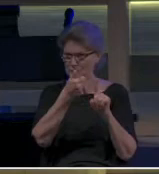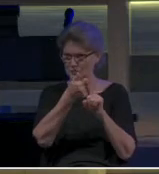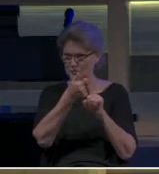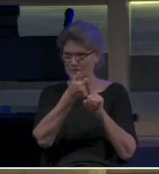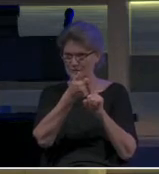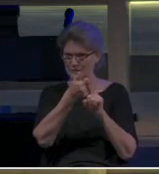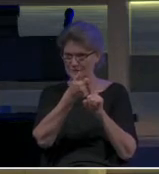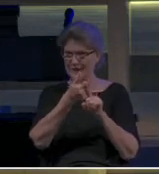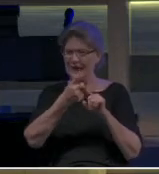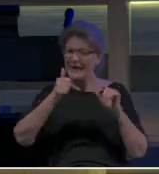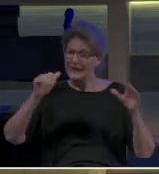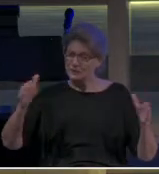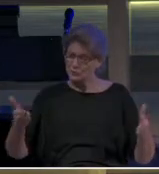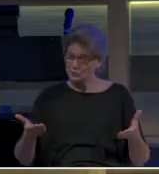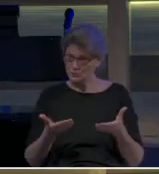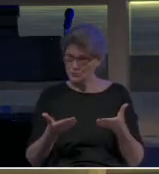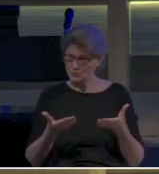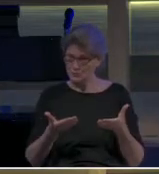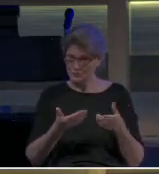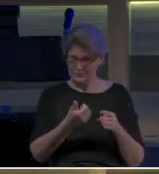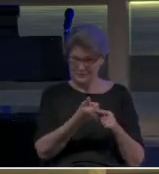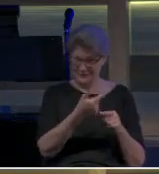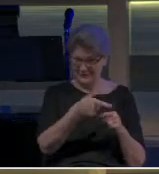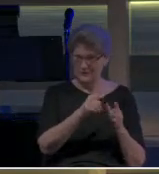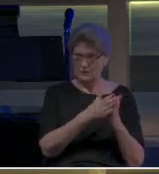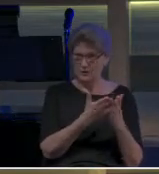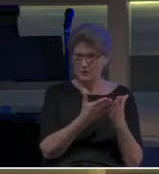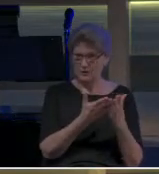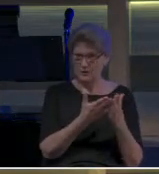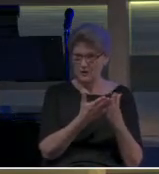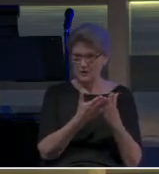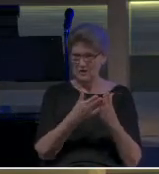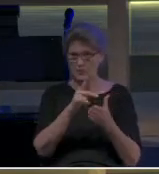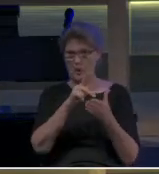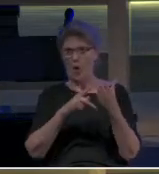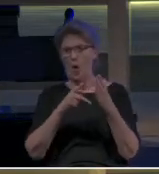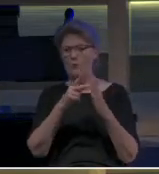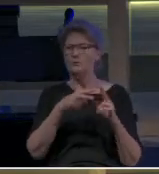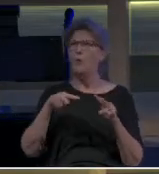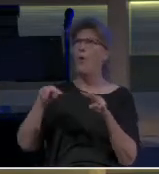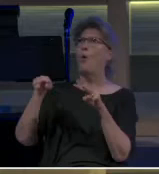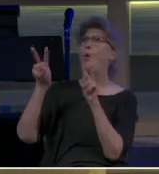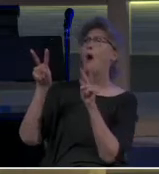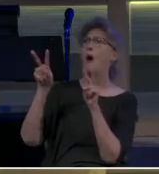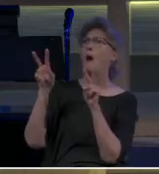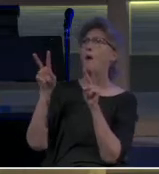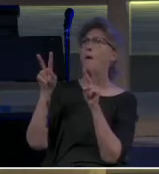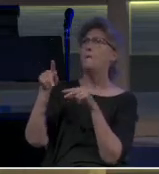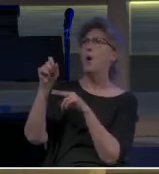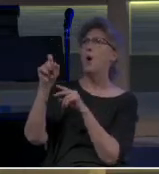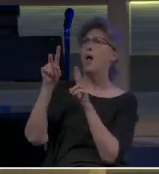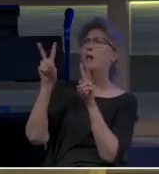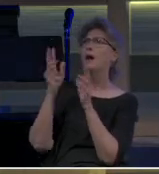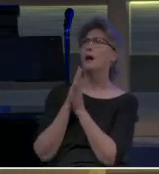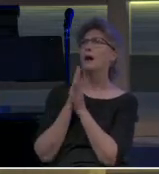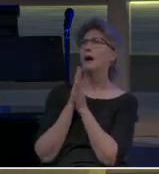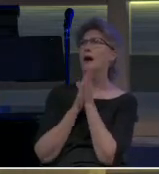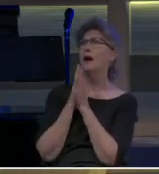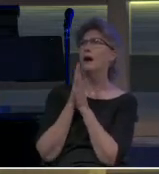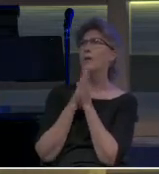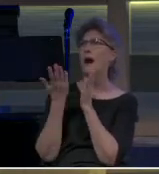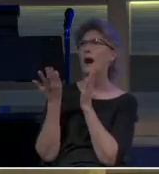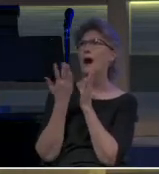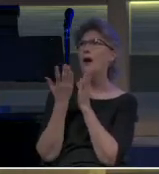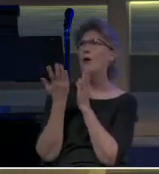That here's Paul who was way up there in people's eyes in terms of his role